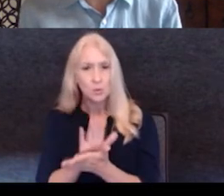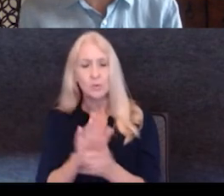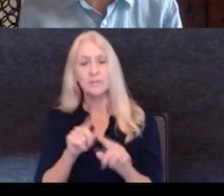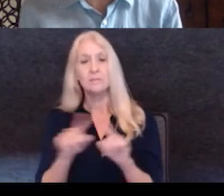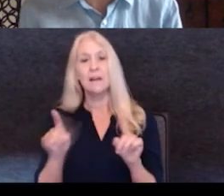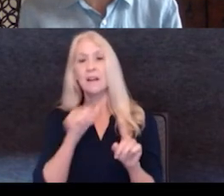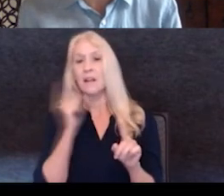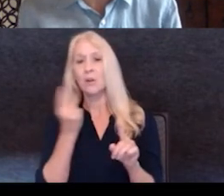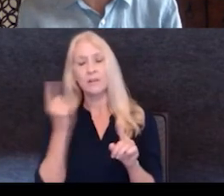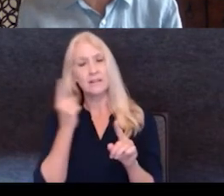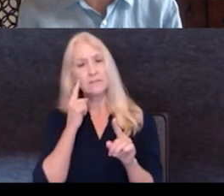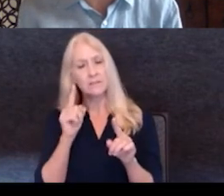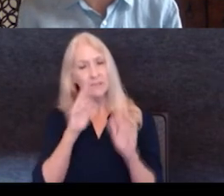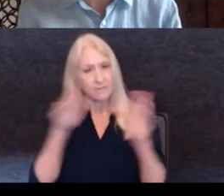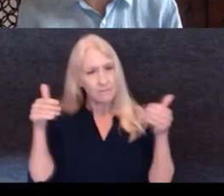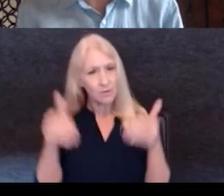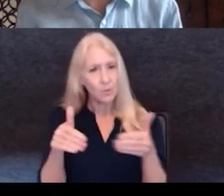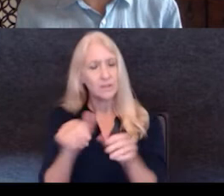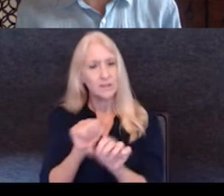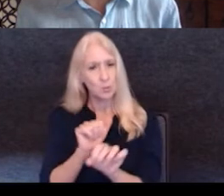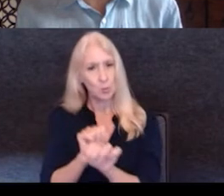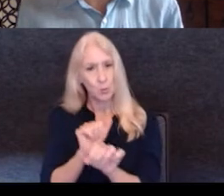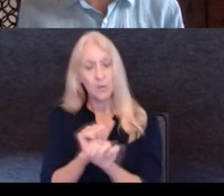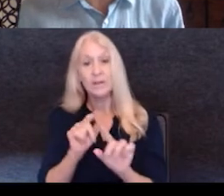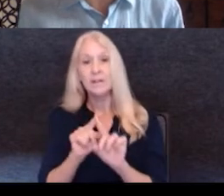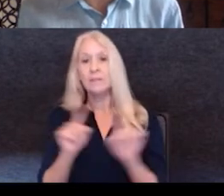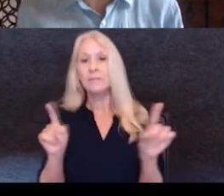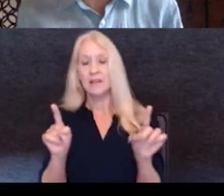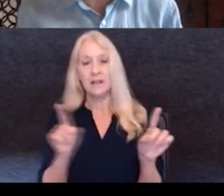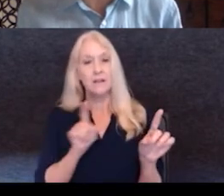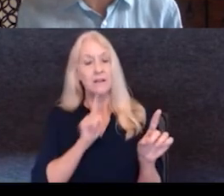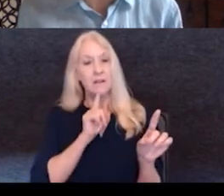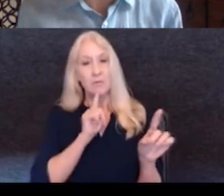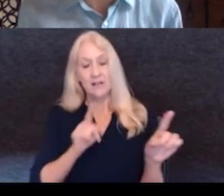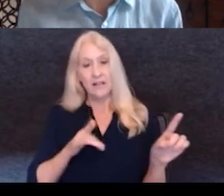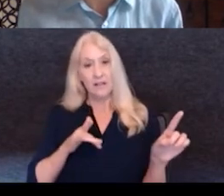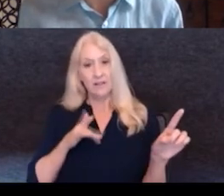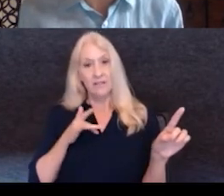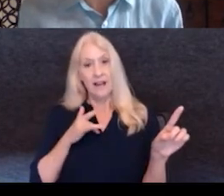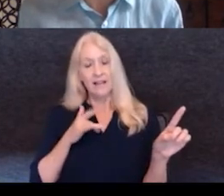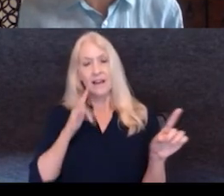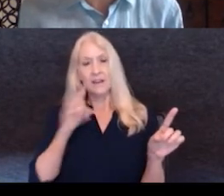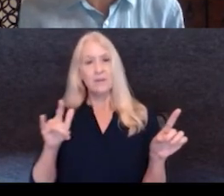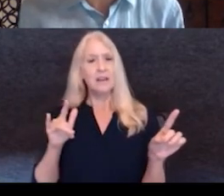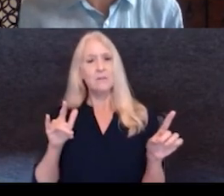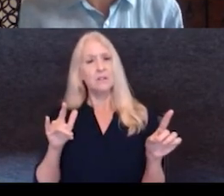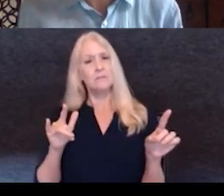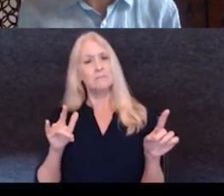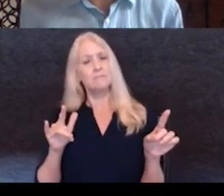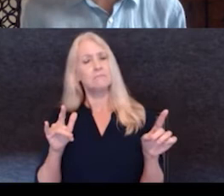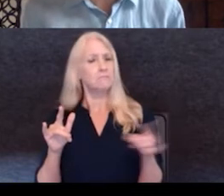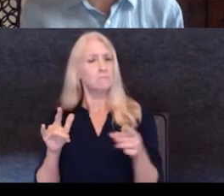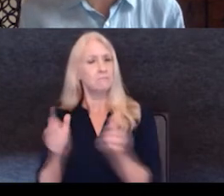really invest ourselves in the work. I mean, we, we really, um, felt like we were part of a bigger family, um, in the